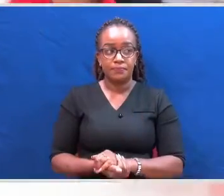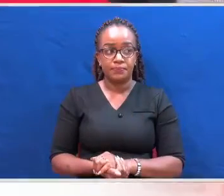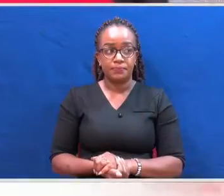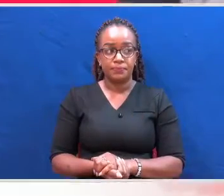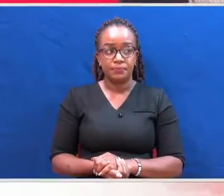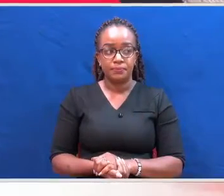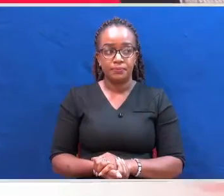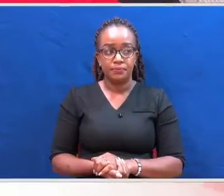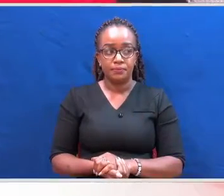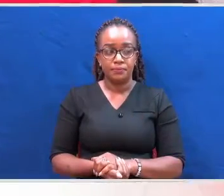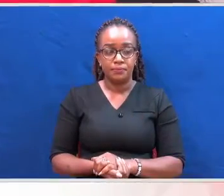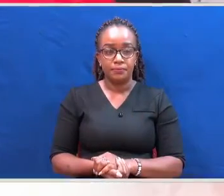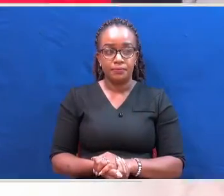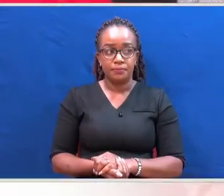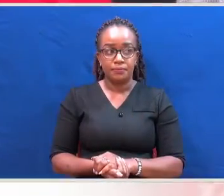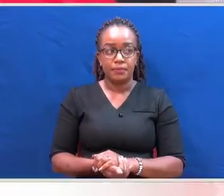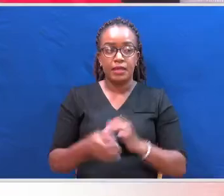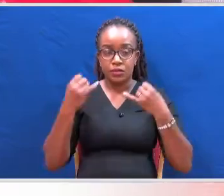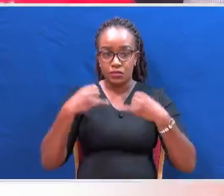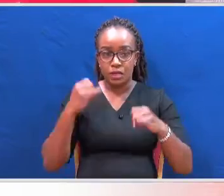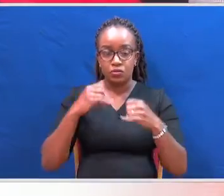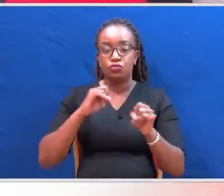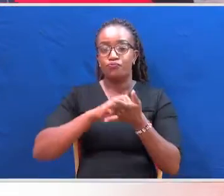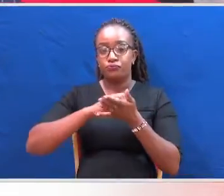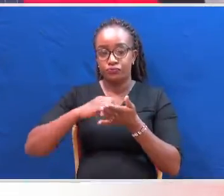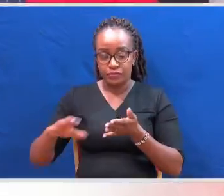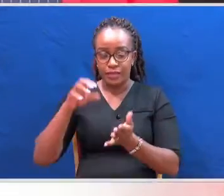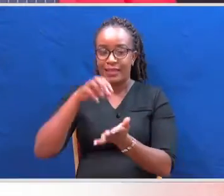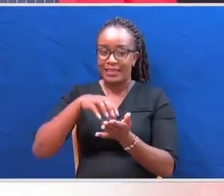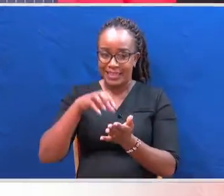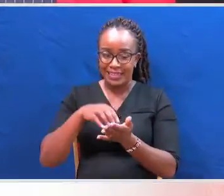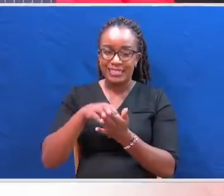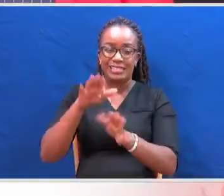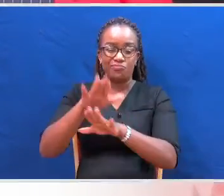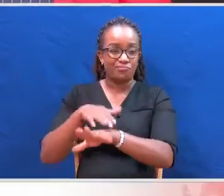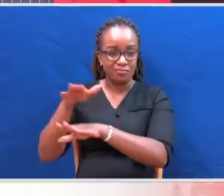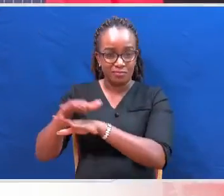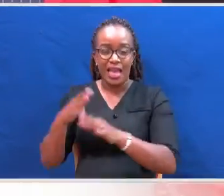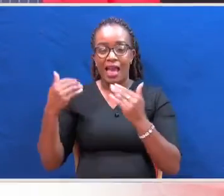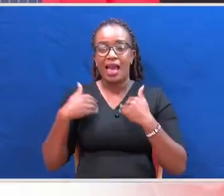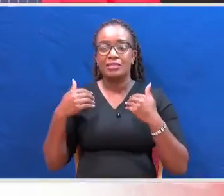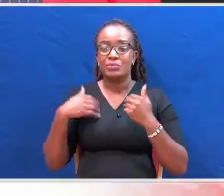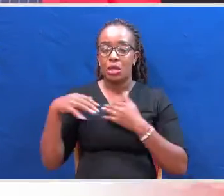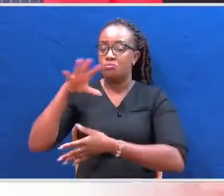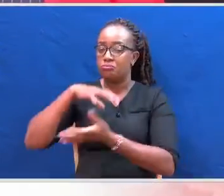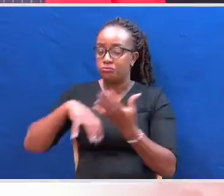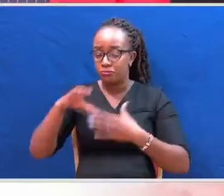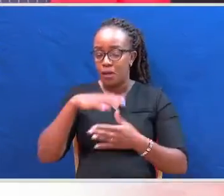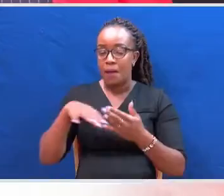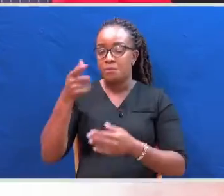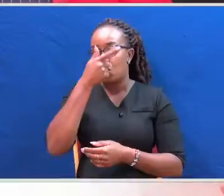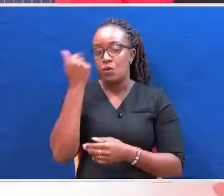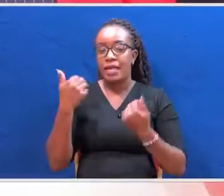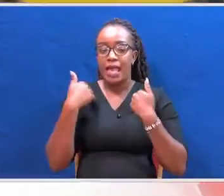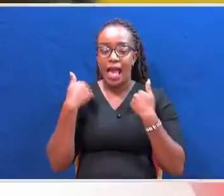The productivity on effort to eliminate case backlog has continually been compromised by the understaffed courts.